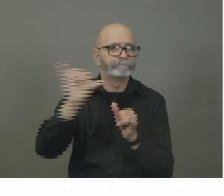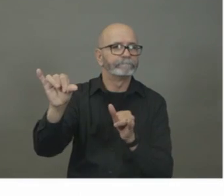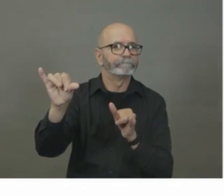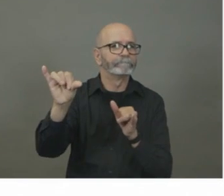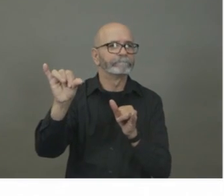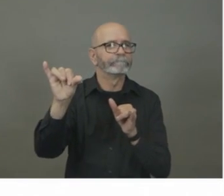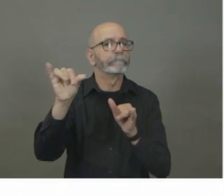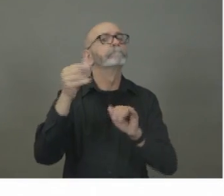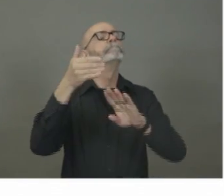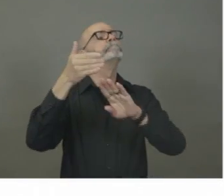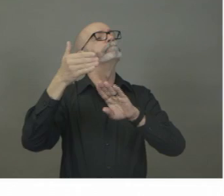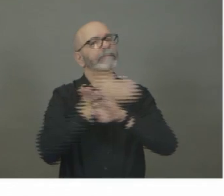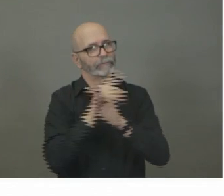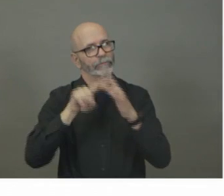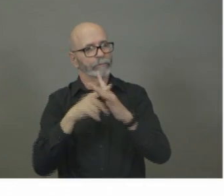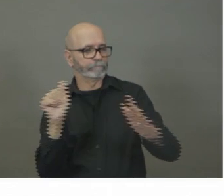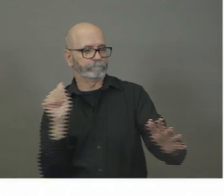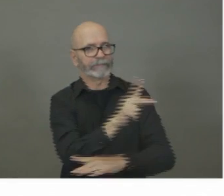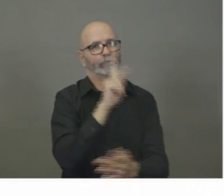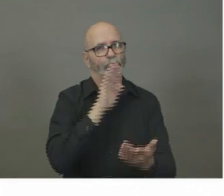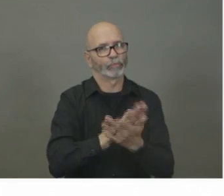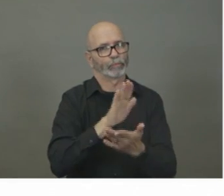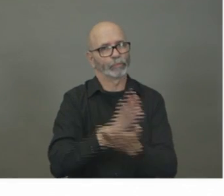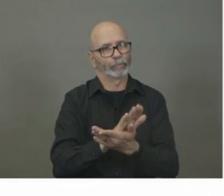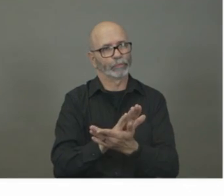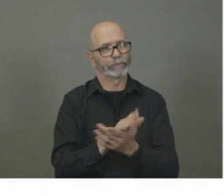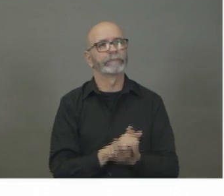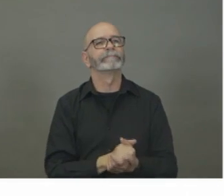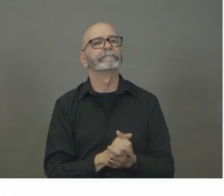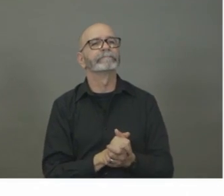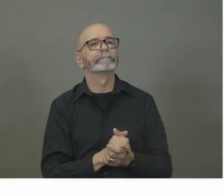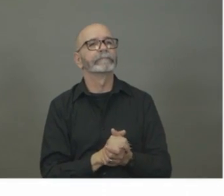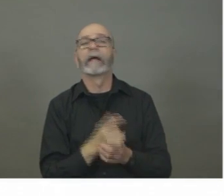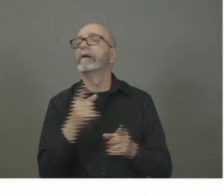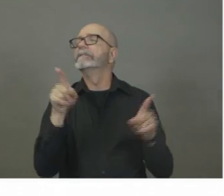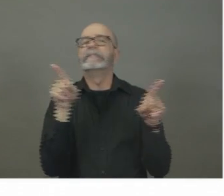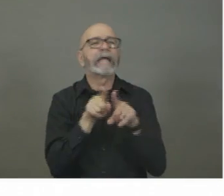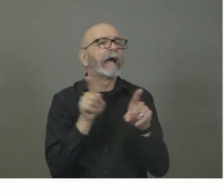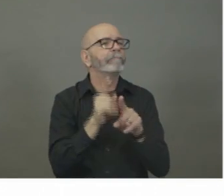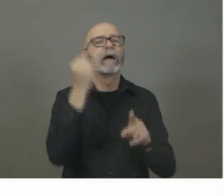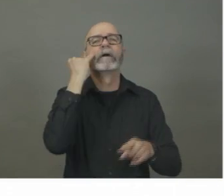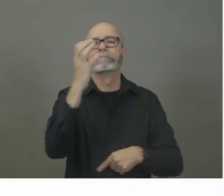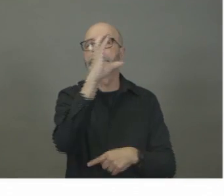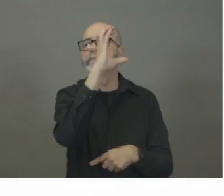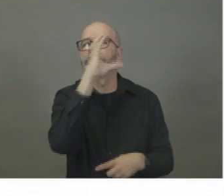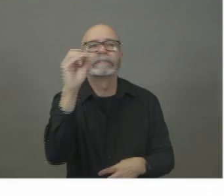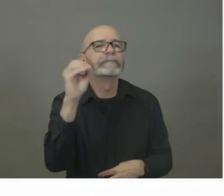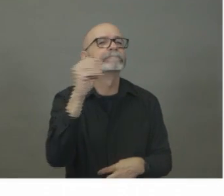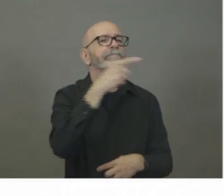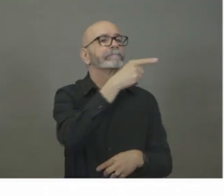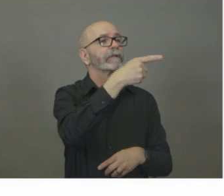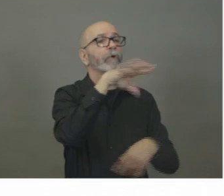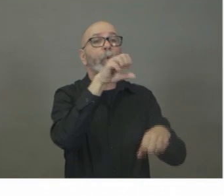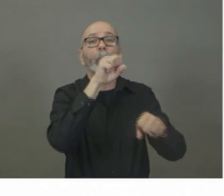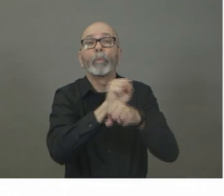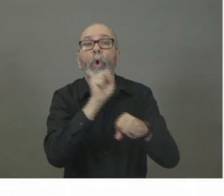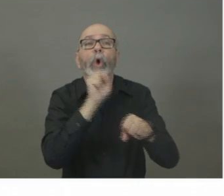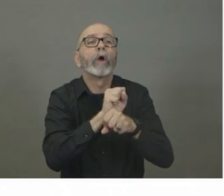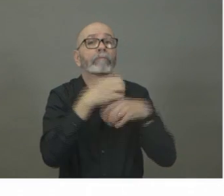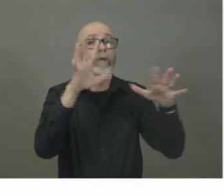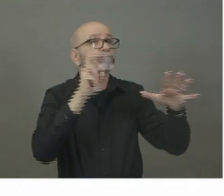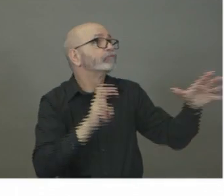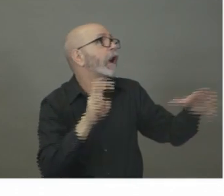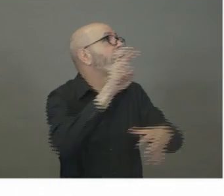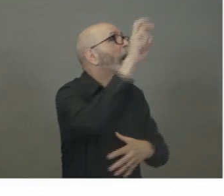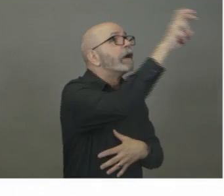encouraging the private sector to take the same approach when it comes to their employees who travel outside of Canada. We are ramping up our